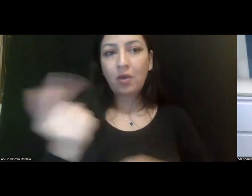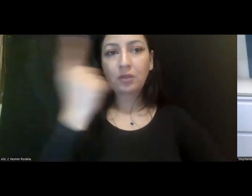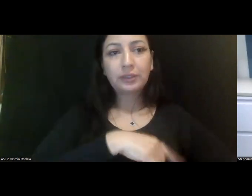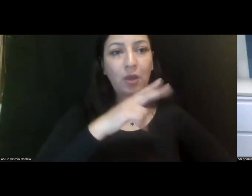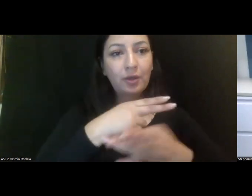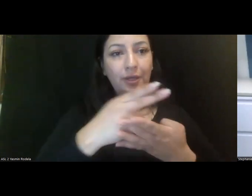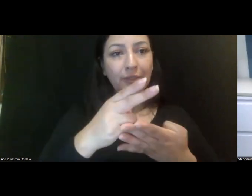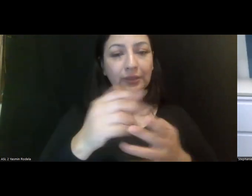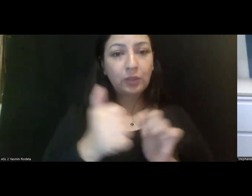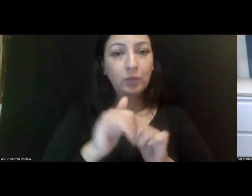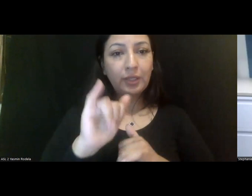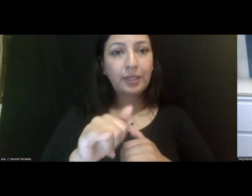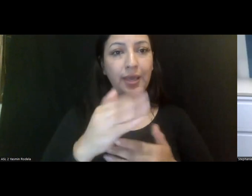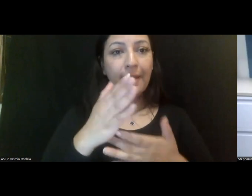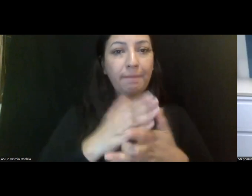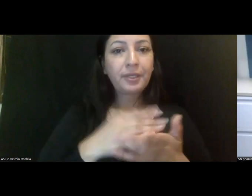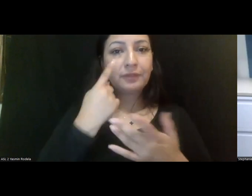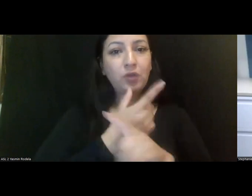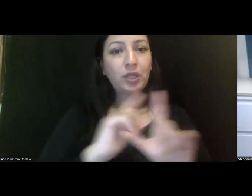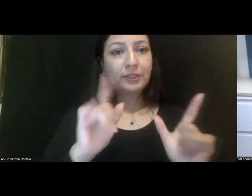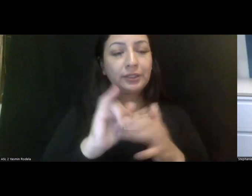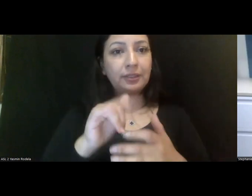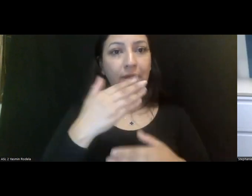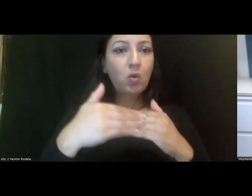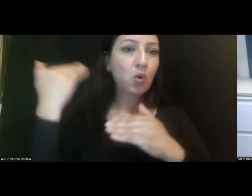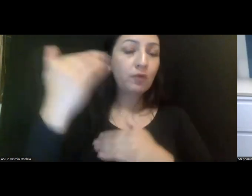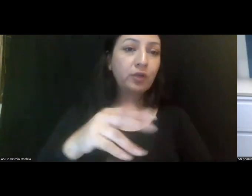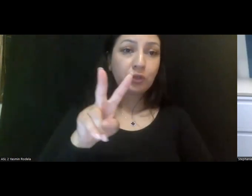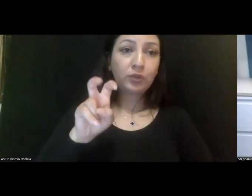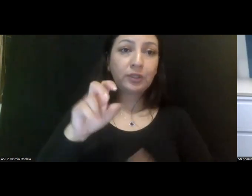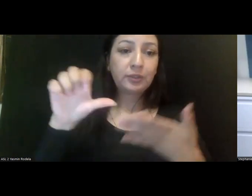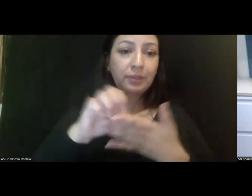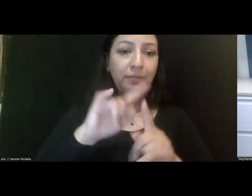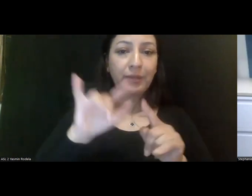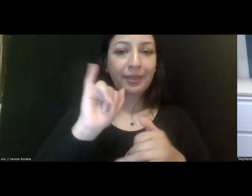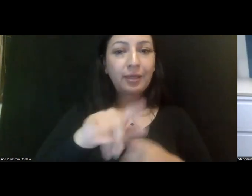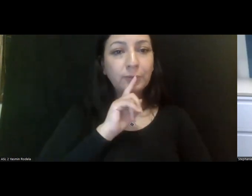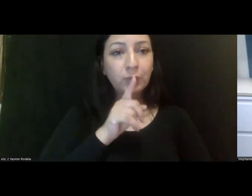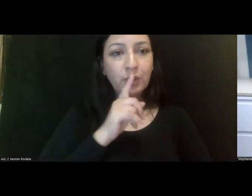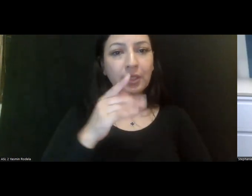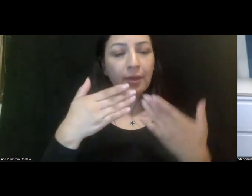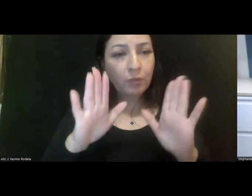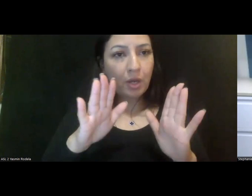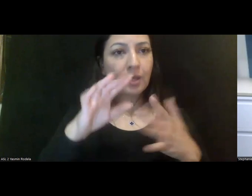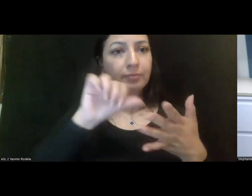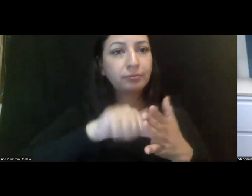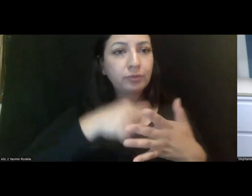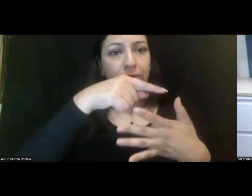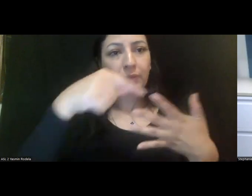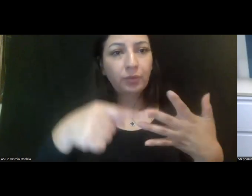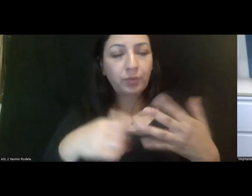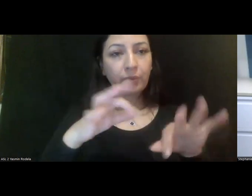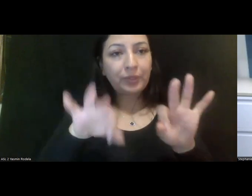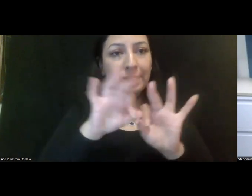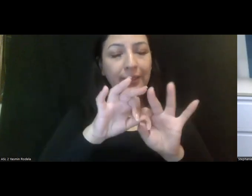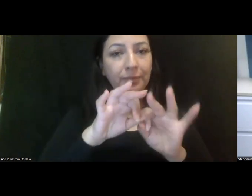honestly, uh, with a piece of legislation that's over 200 pages, but that's, those are some of the really, uh, broad highlights. Um, I